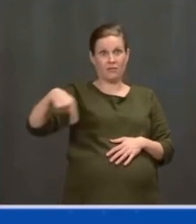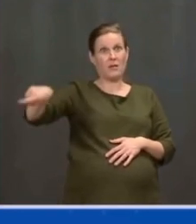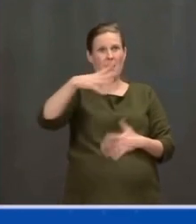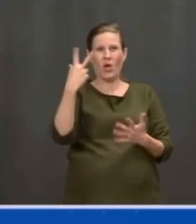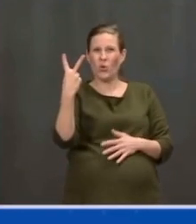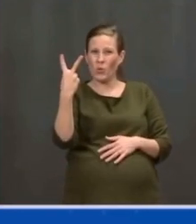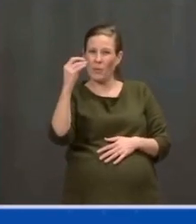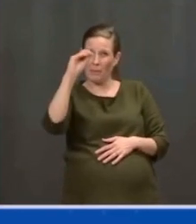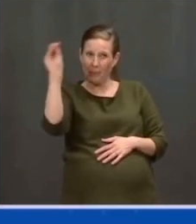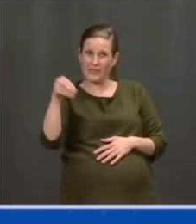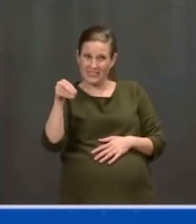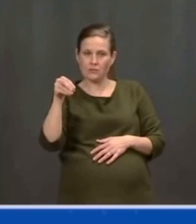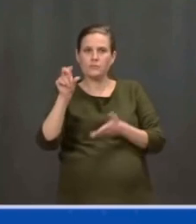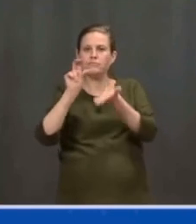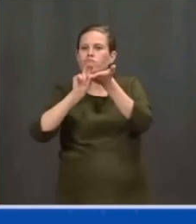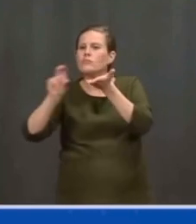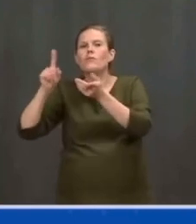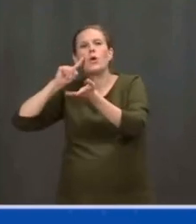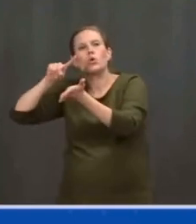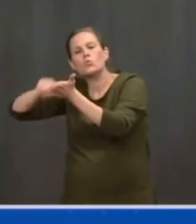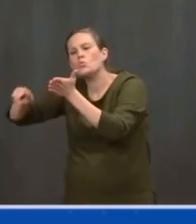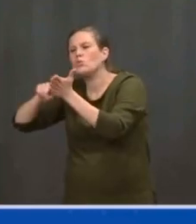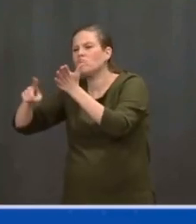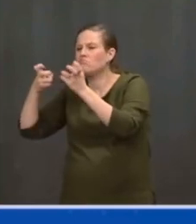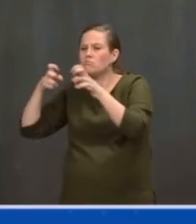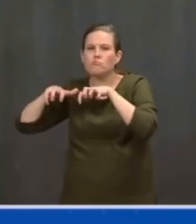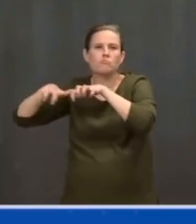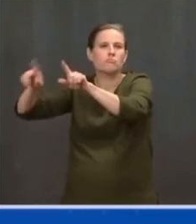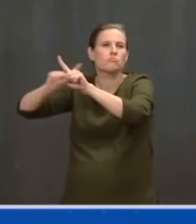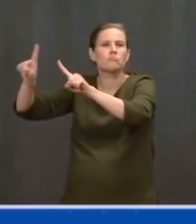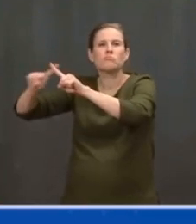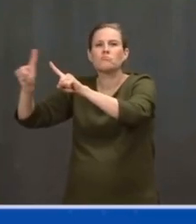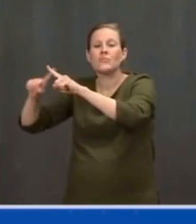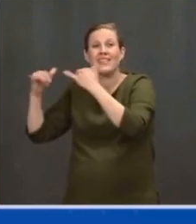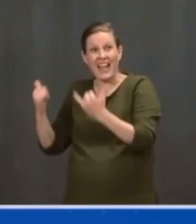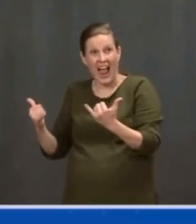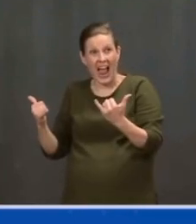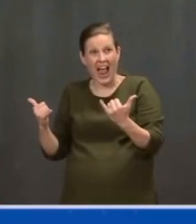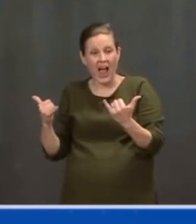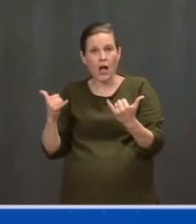Today, we spend less than 1 percent. I think it's seven-tenths of 1 percent.